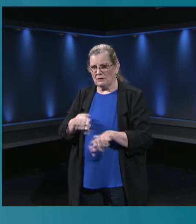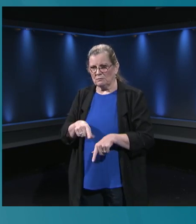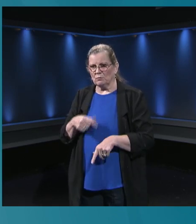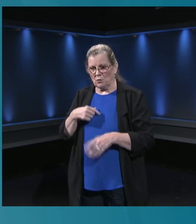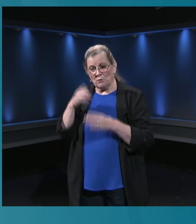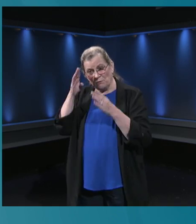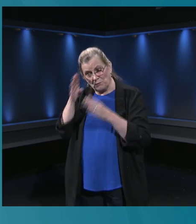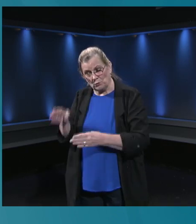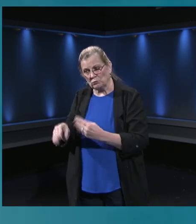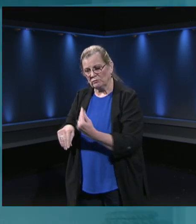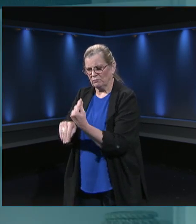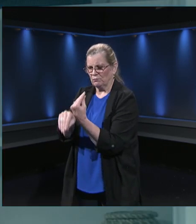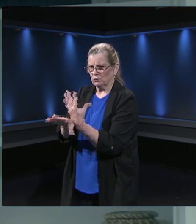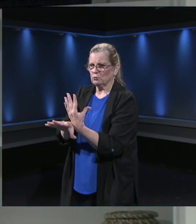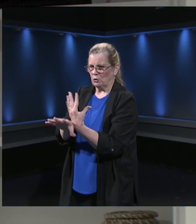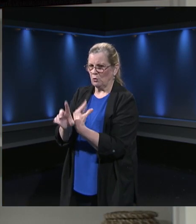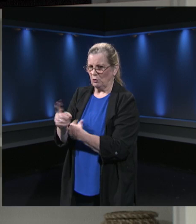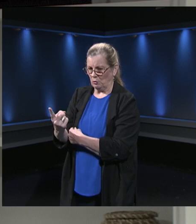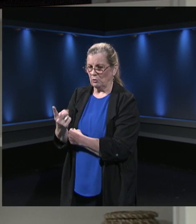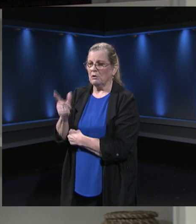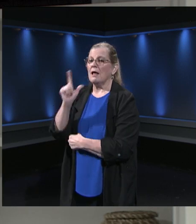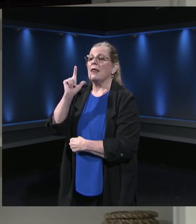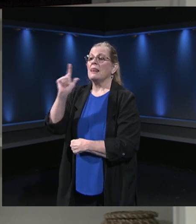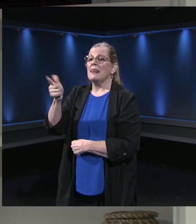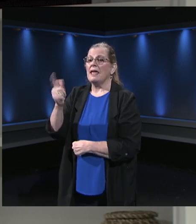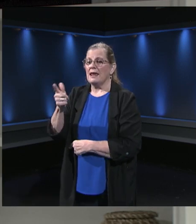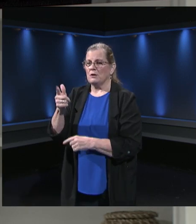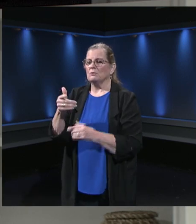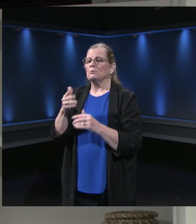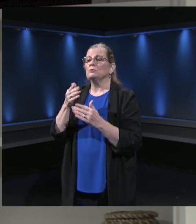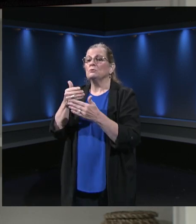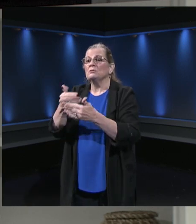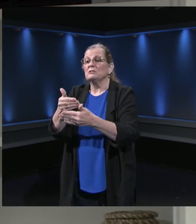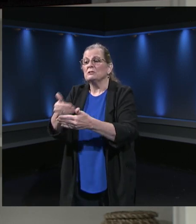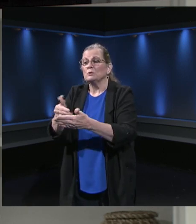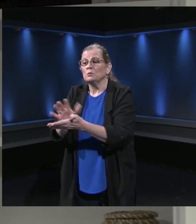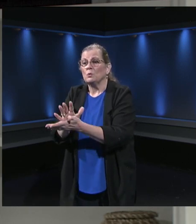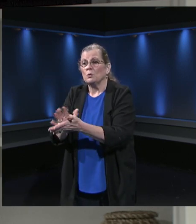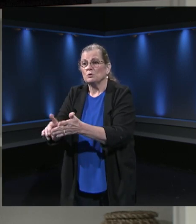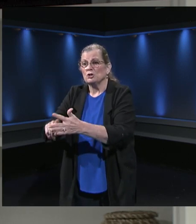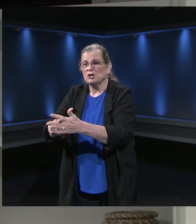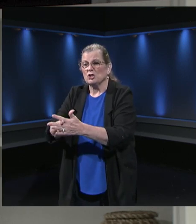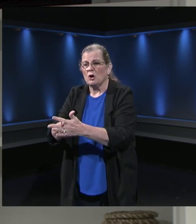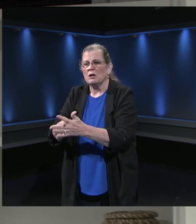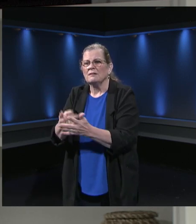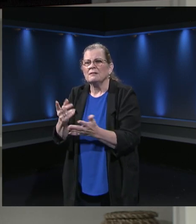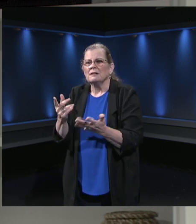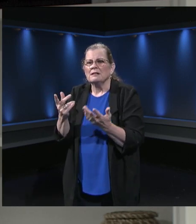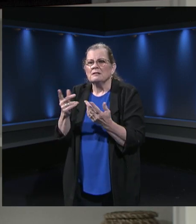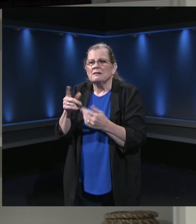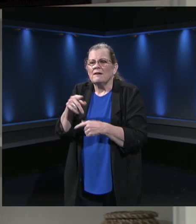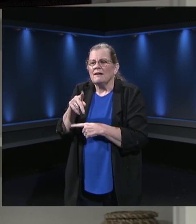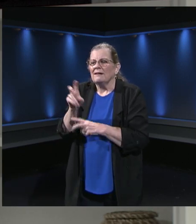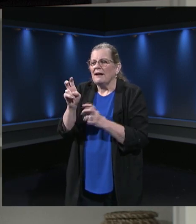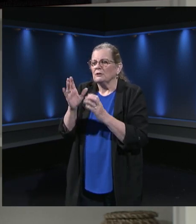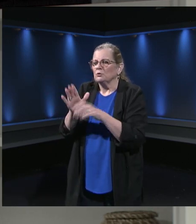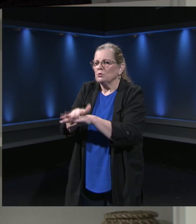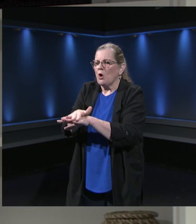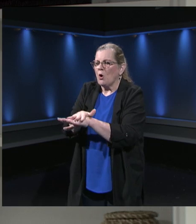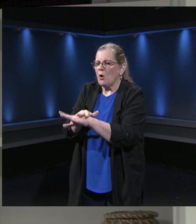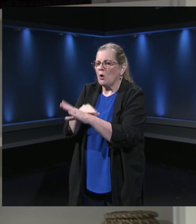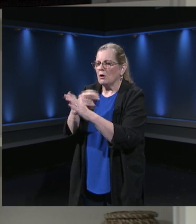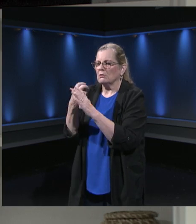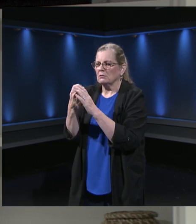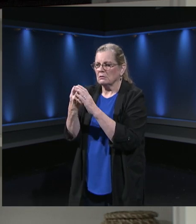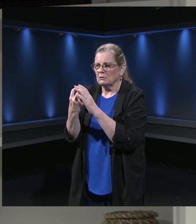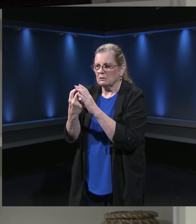as we move into the school year, the opportunity for a phase-in plan. At this point, we've made